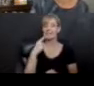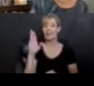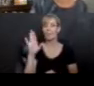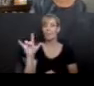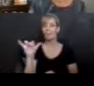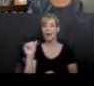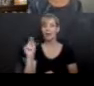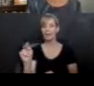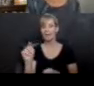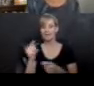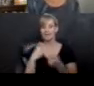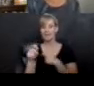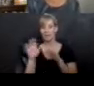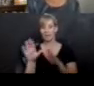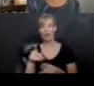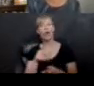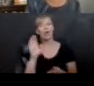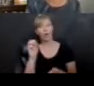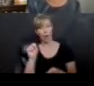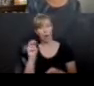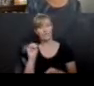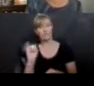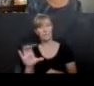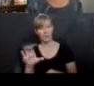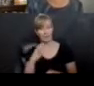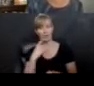Brilliant. Ooh, cosmic. Brilliant.